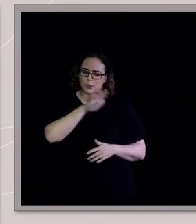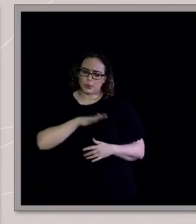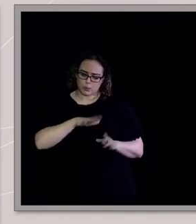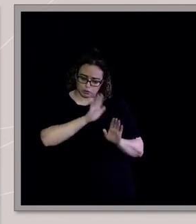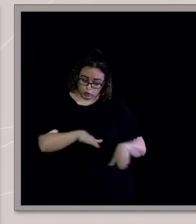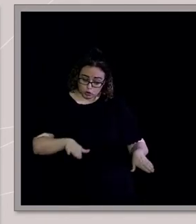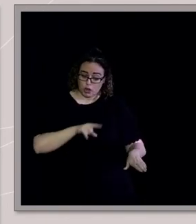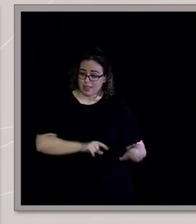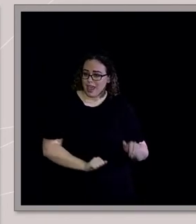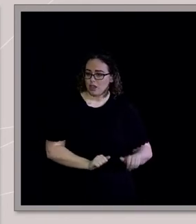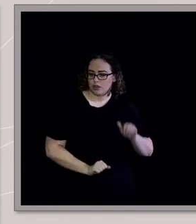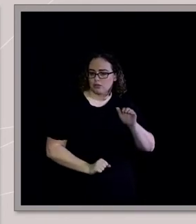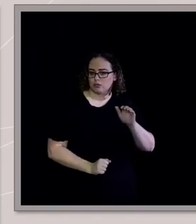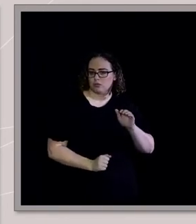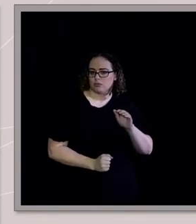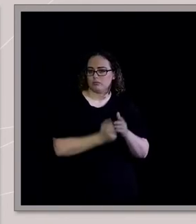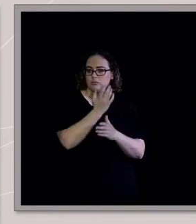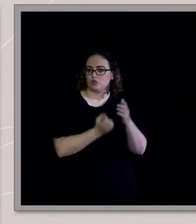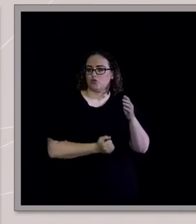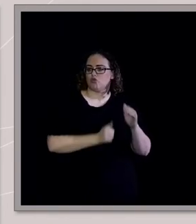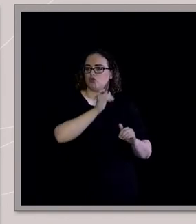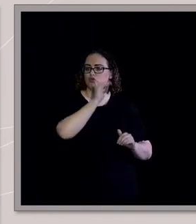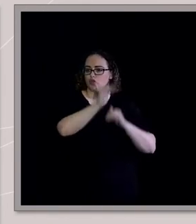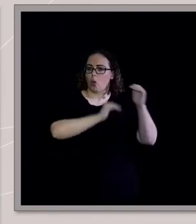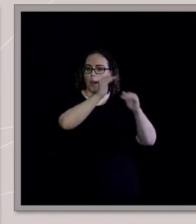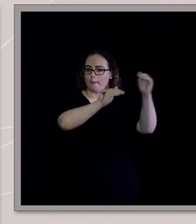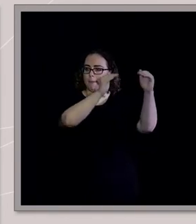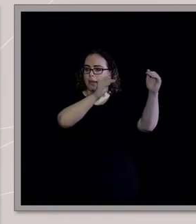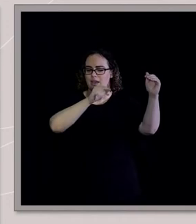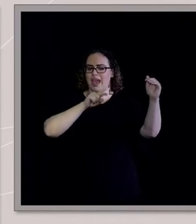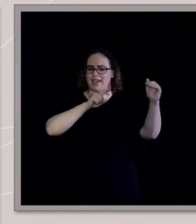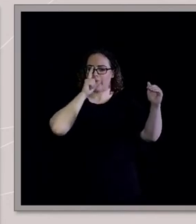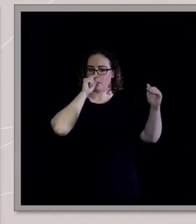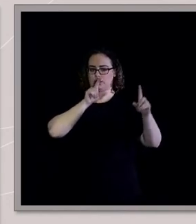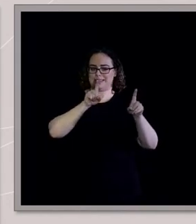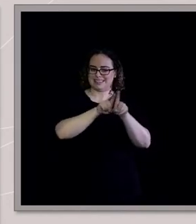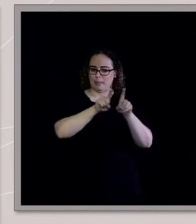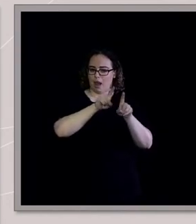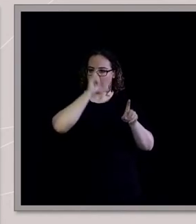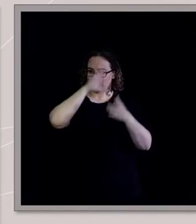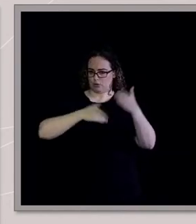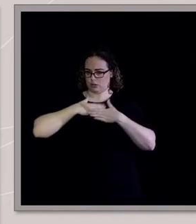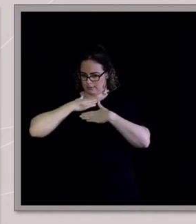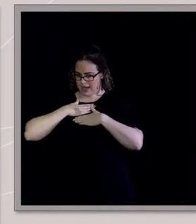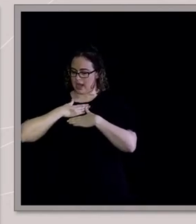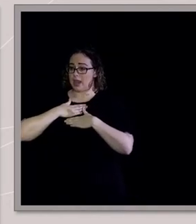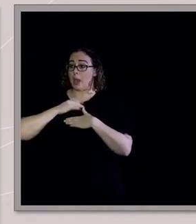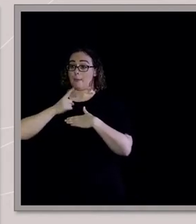be forced into the same questioning that I was and potentially feel really alone. But all they have to do is read my book.